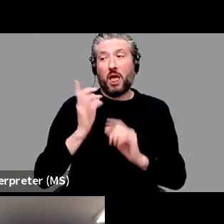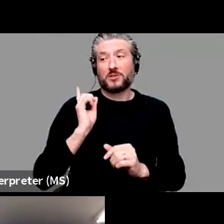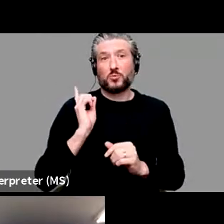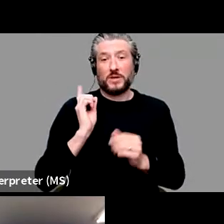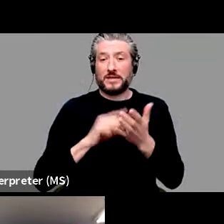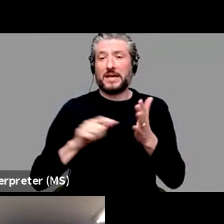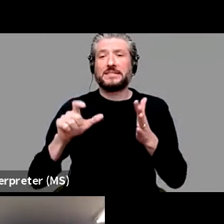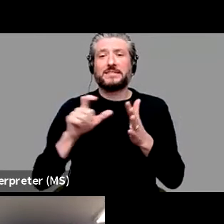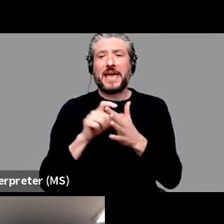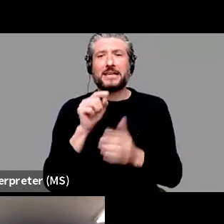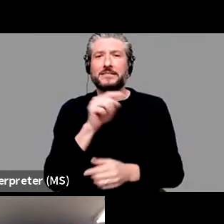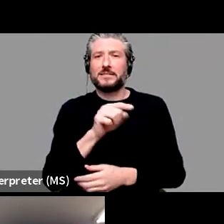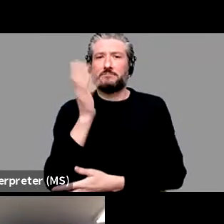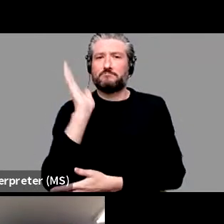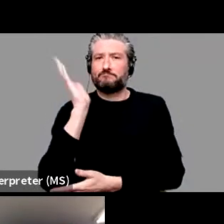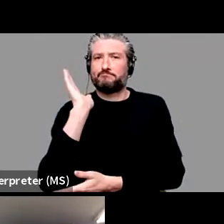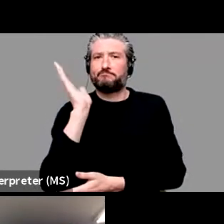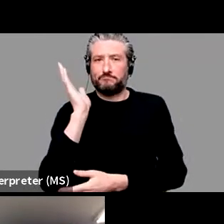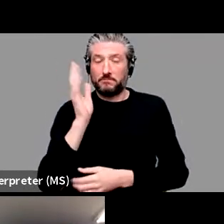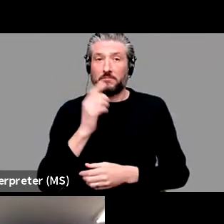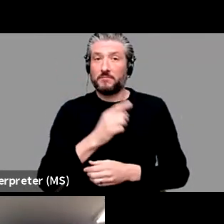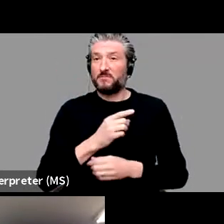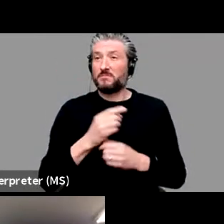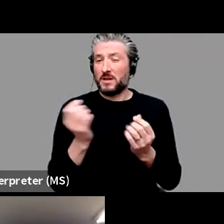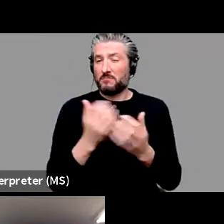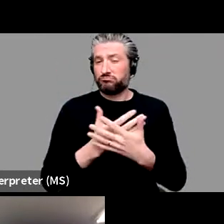800 views there in the past week, which is great.